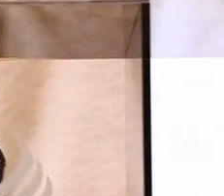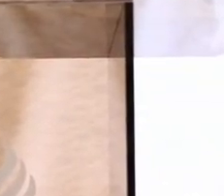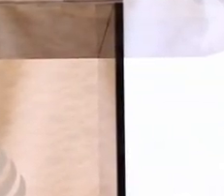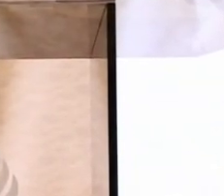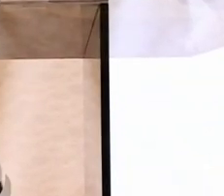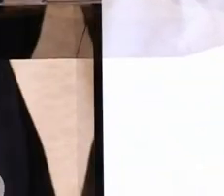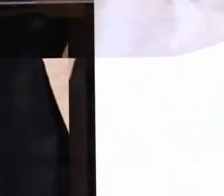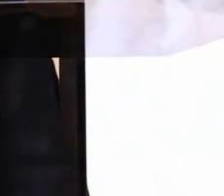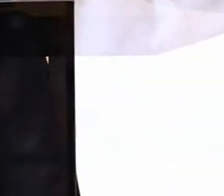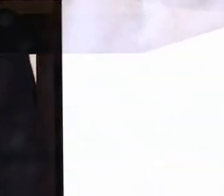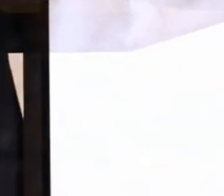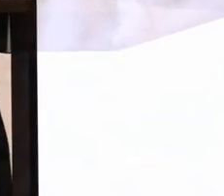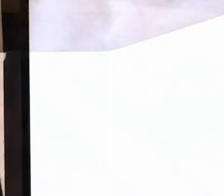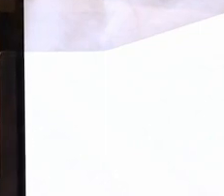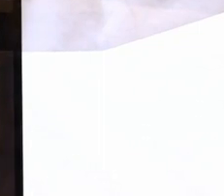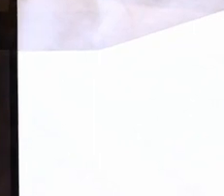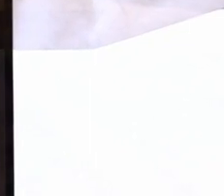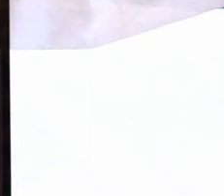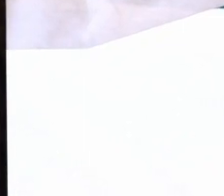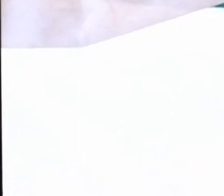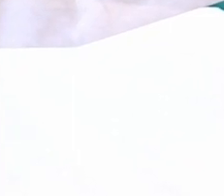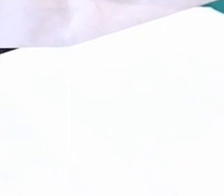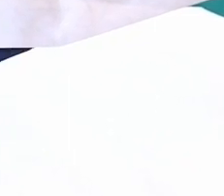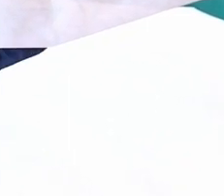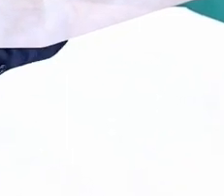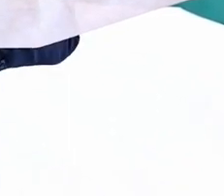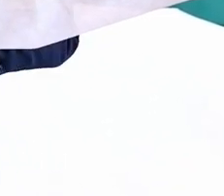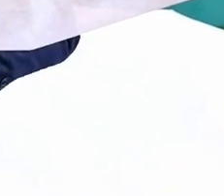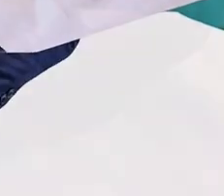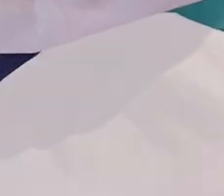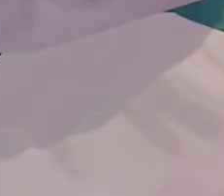Chorus has given us that song, have you been washed in his blood?